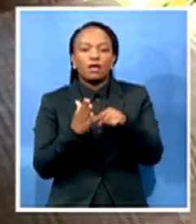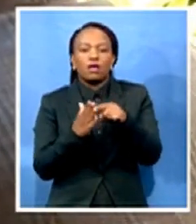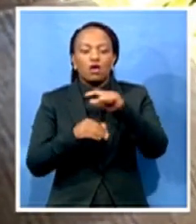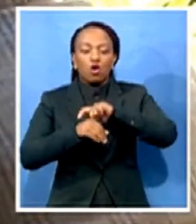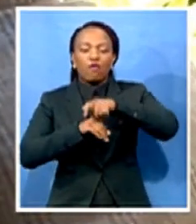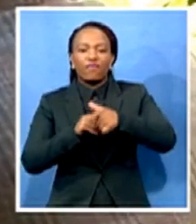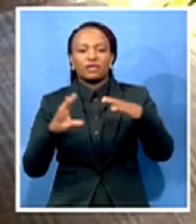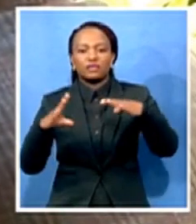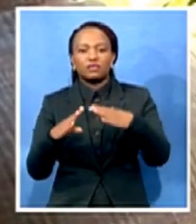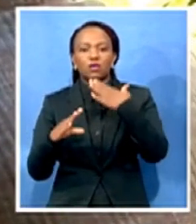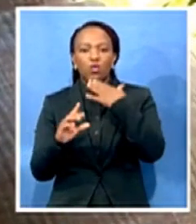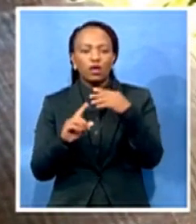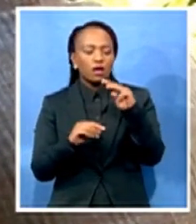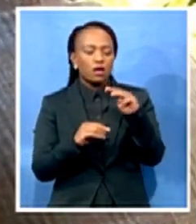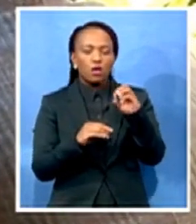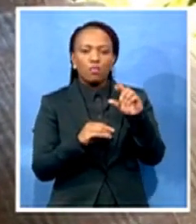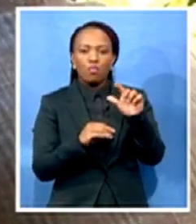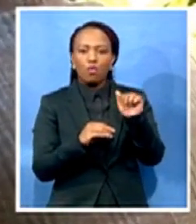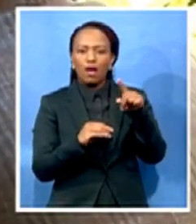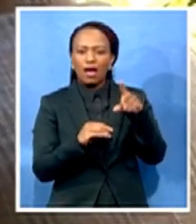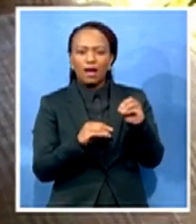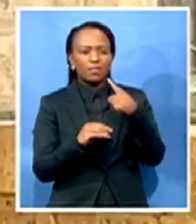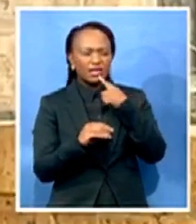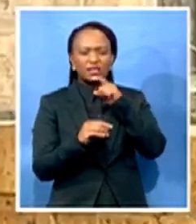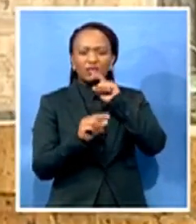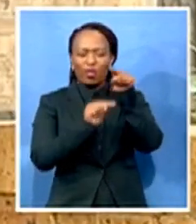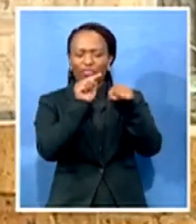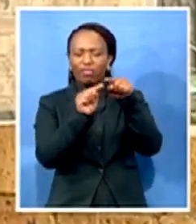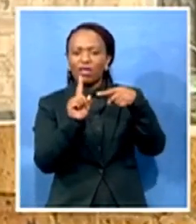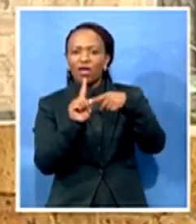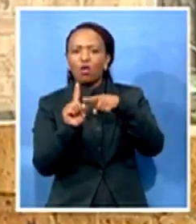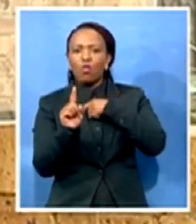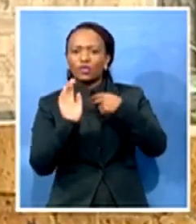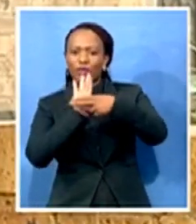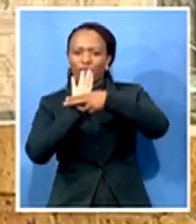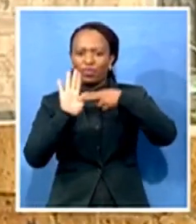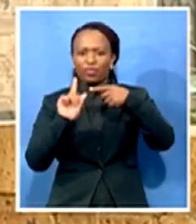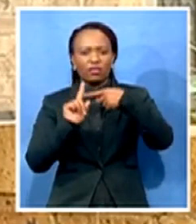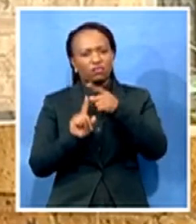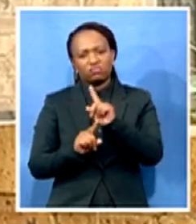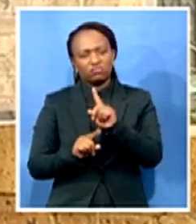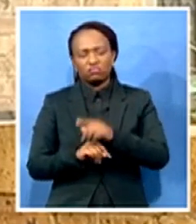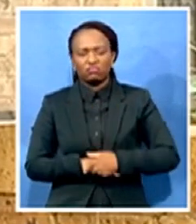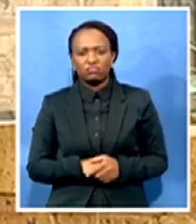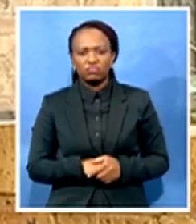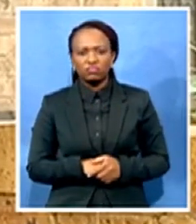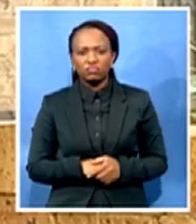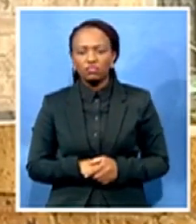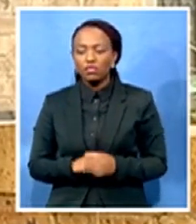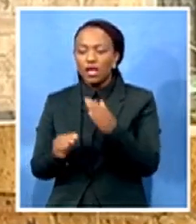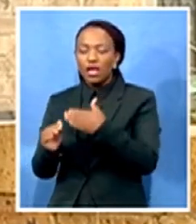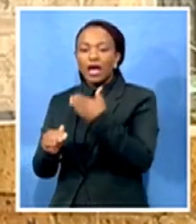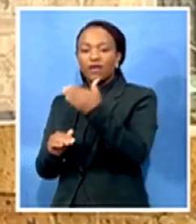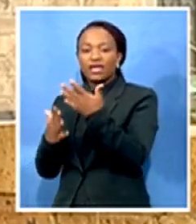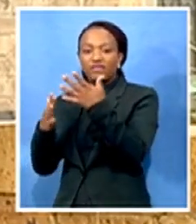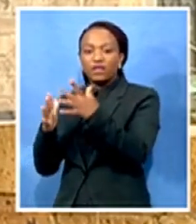using the allegations to discredit Simanga. Immediately after the incident, was running for Tswane mayor. So